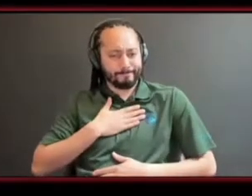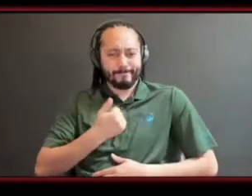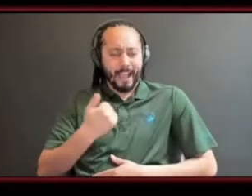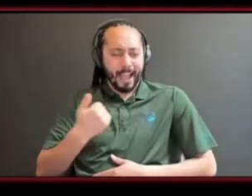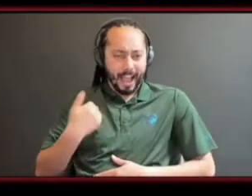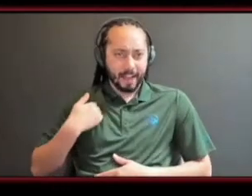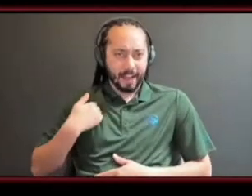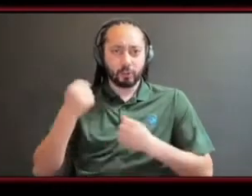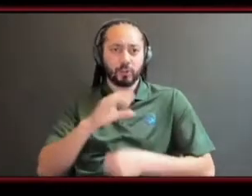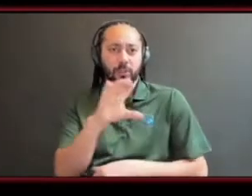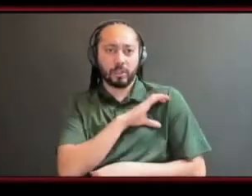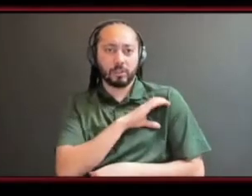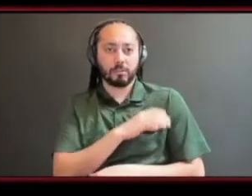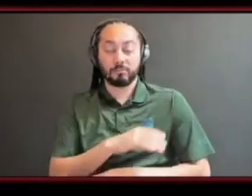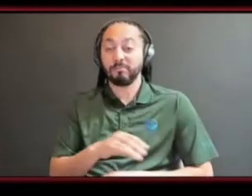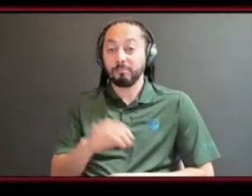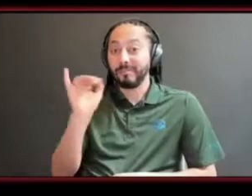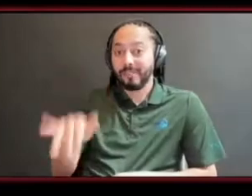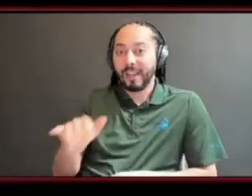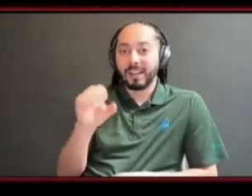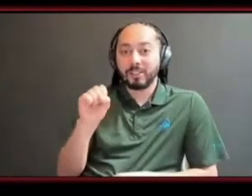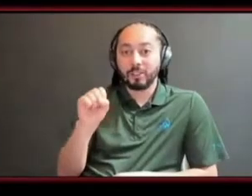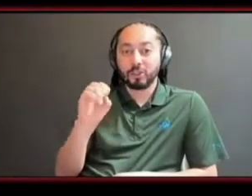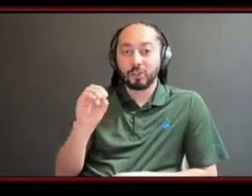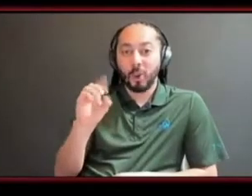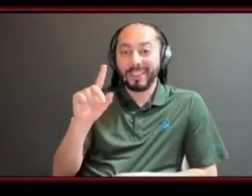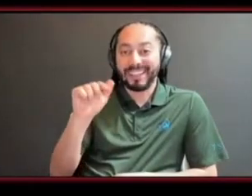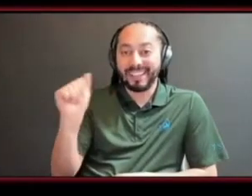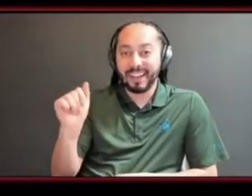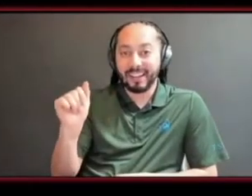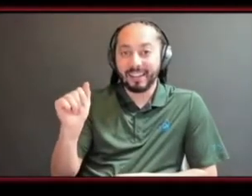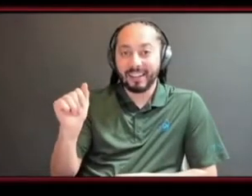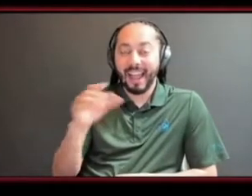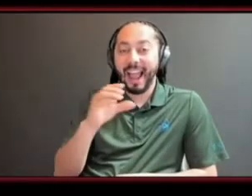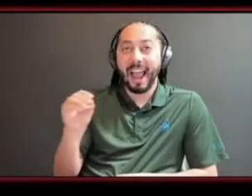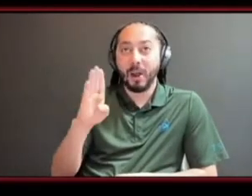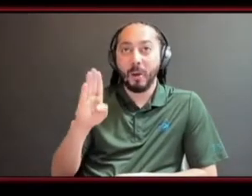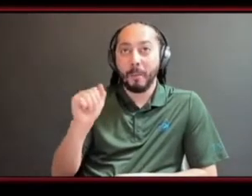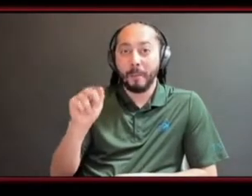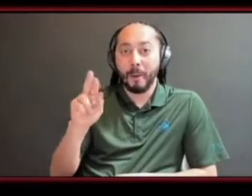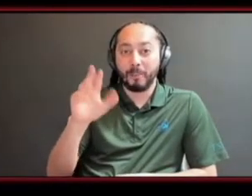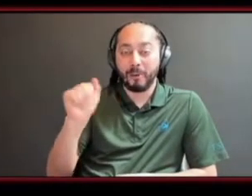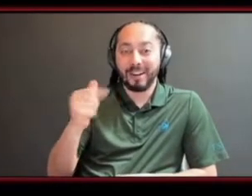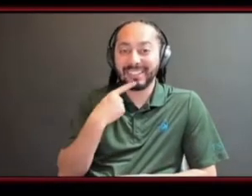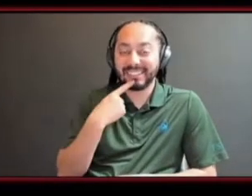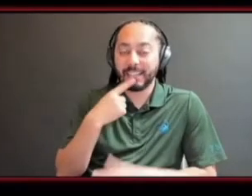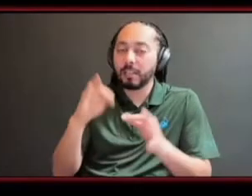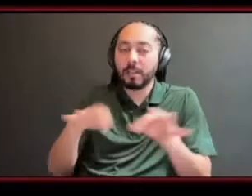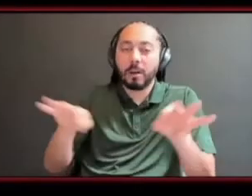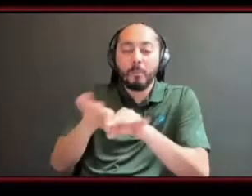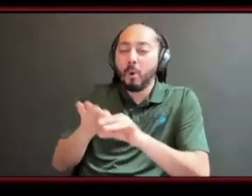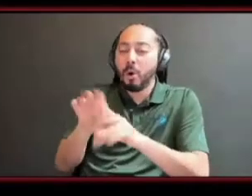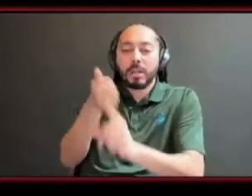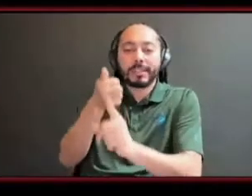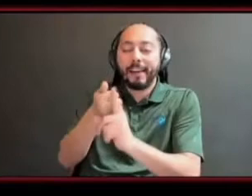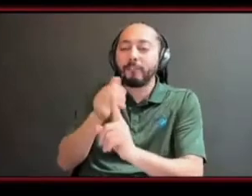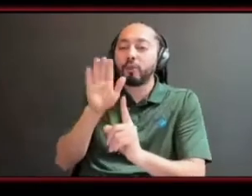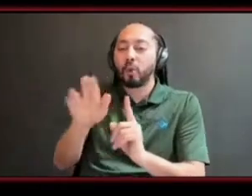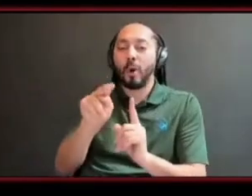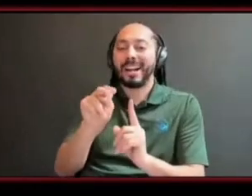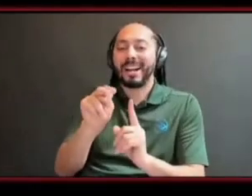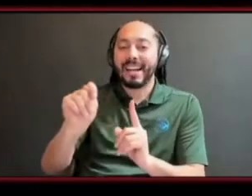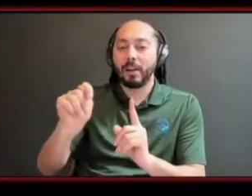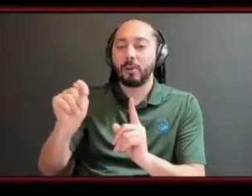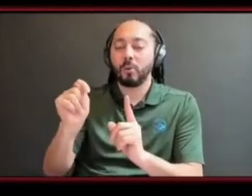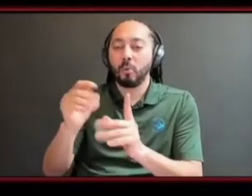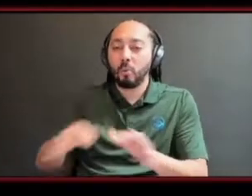touch on what uh so lisa and braver said is like your network like building a network like don't don't just um be narrow and